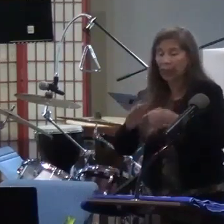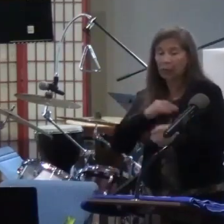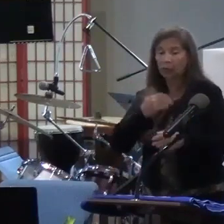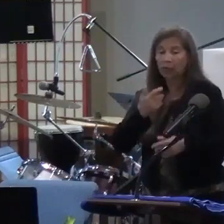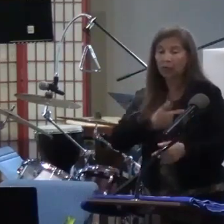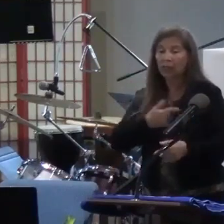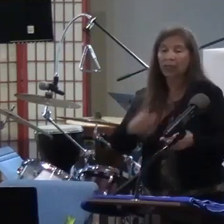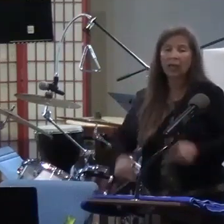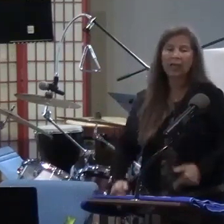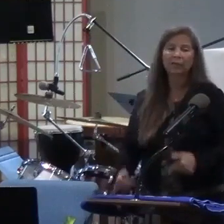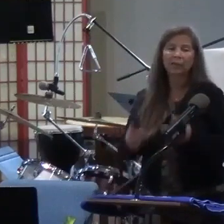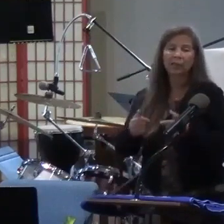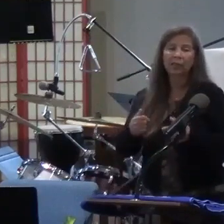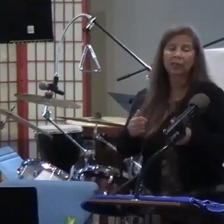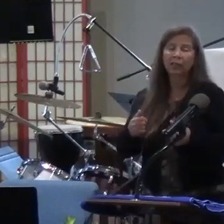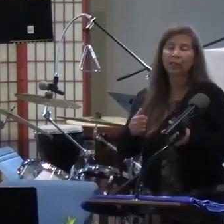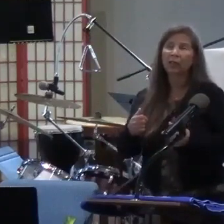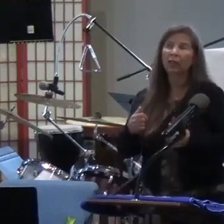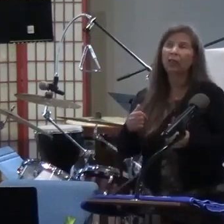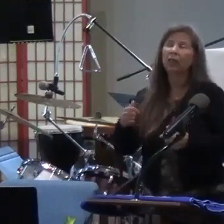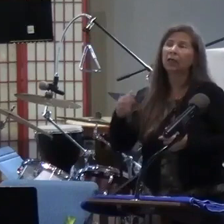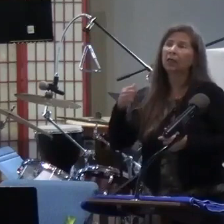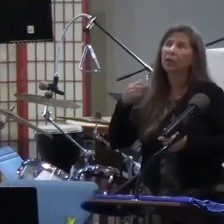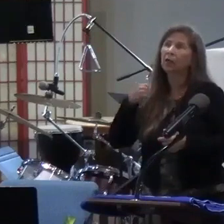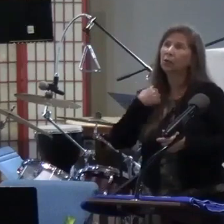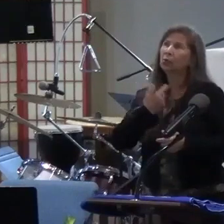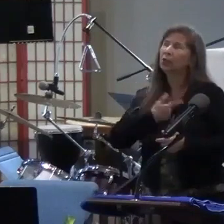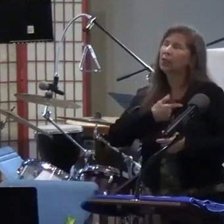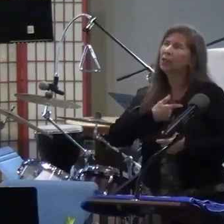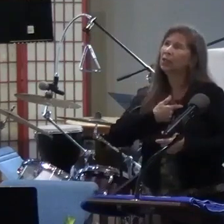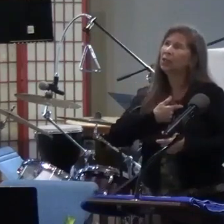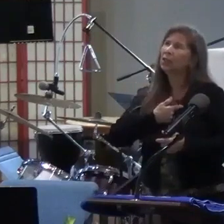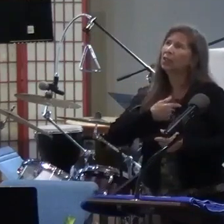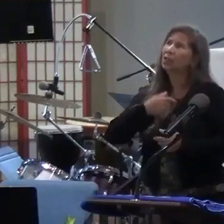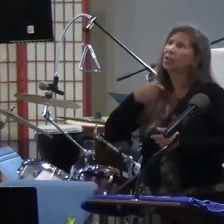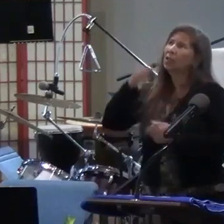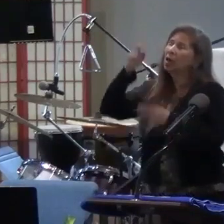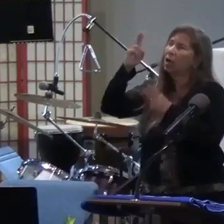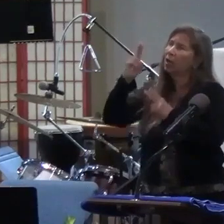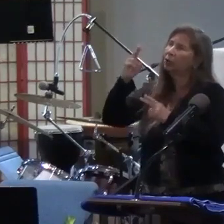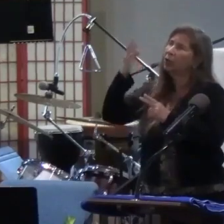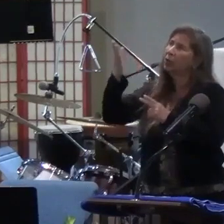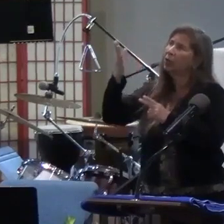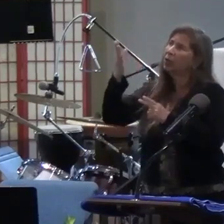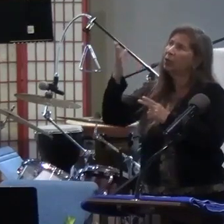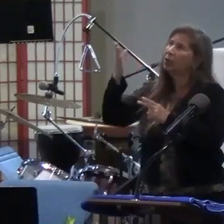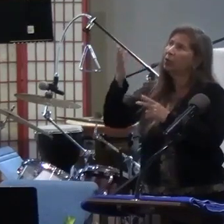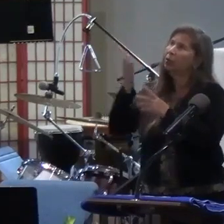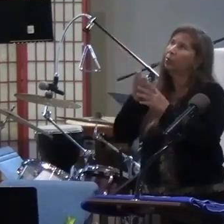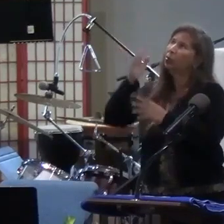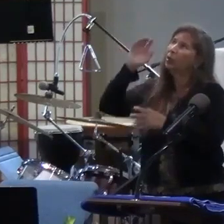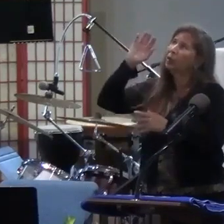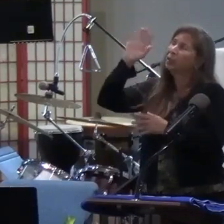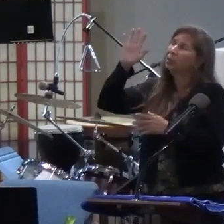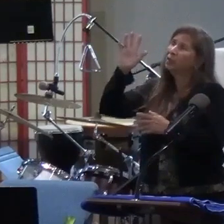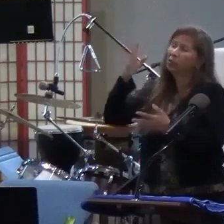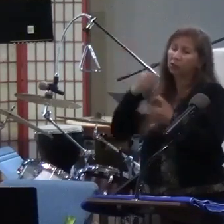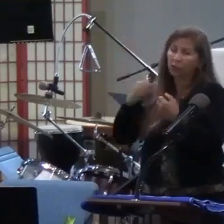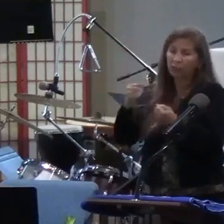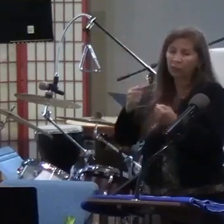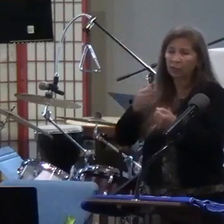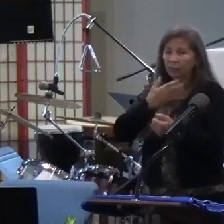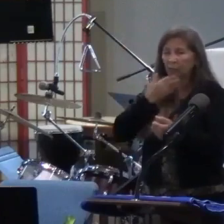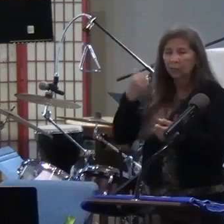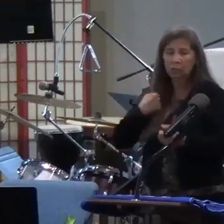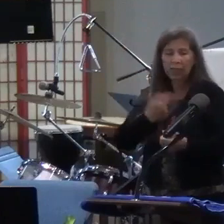are we honoring him through his strength with the best of what we have. And when we don't, are we repentant so we can get